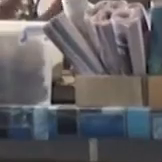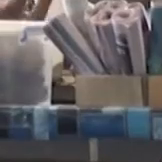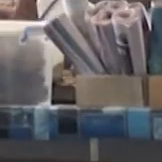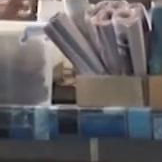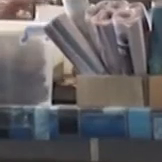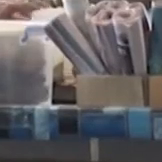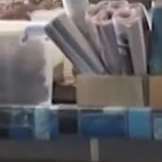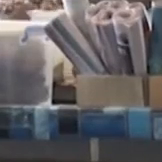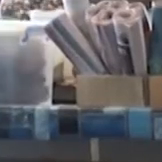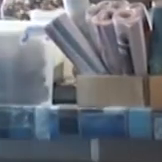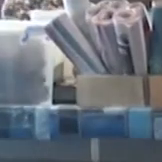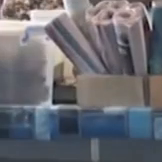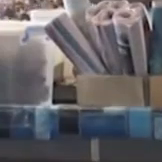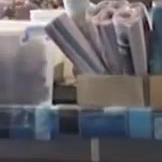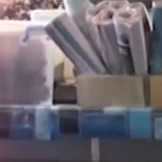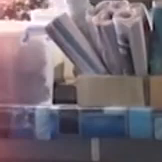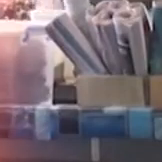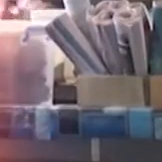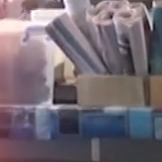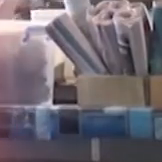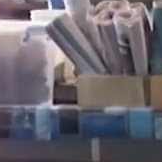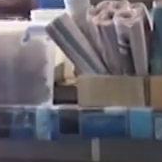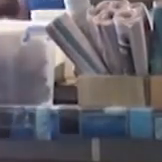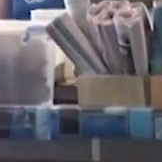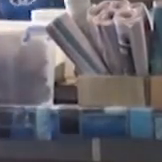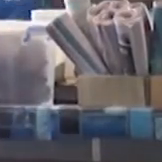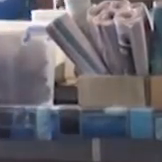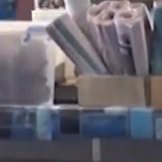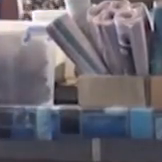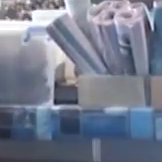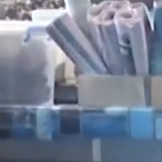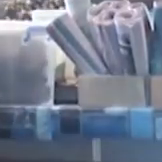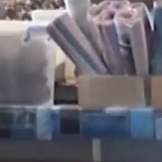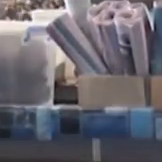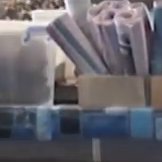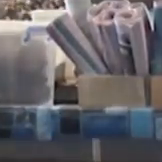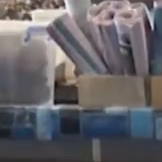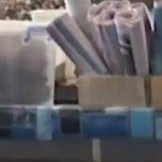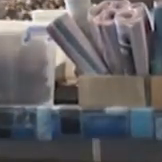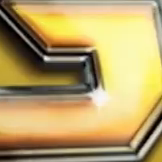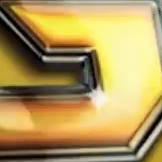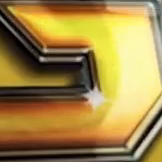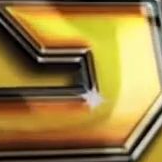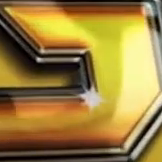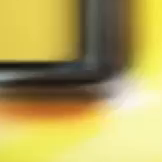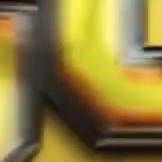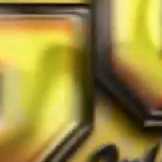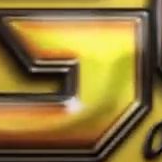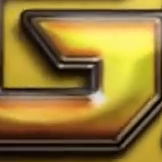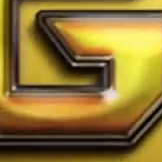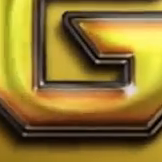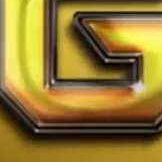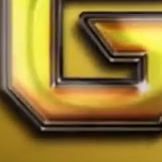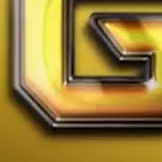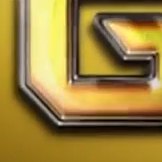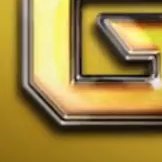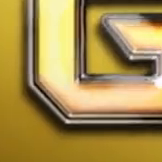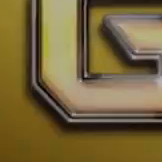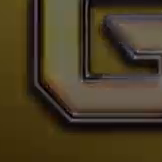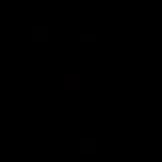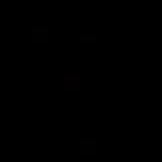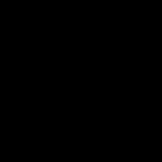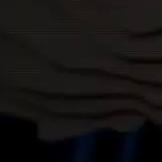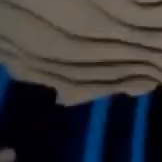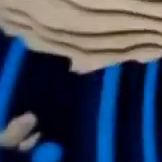Hi, Bula. I'm Selai from Nandi. I love Gold FM. Only the classic hits. Gold FM. Only the classic